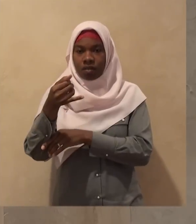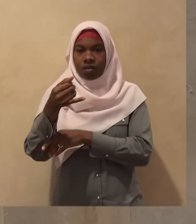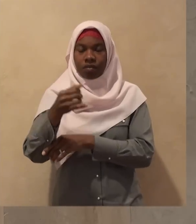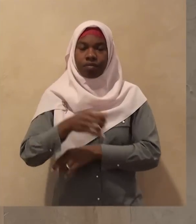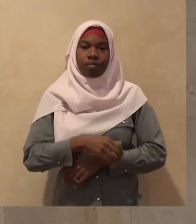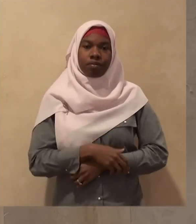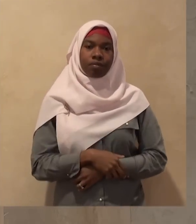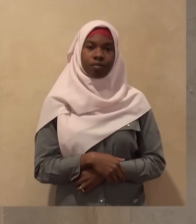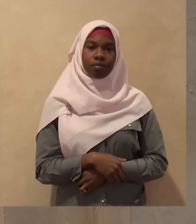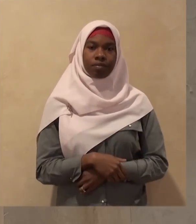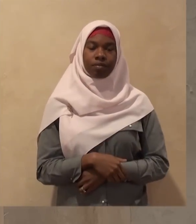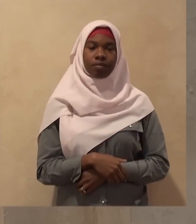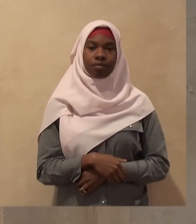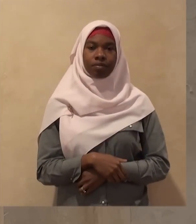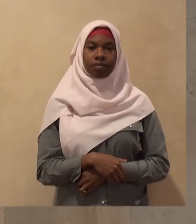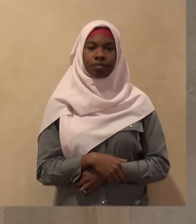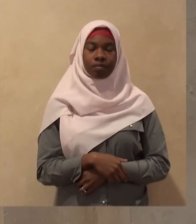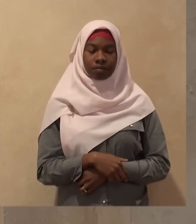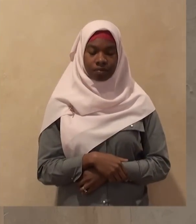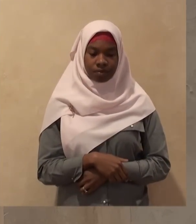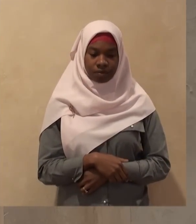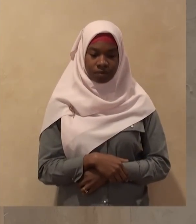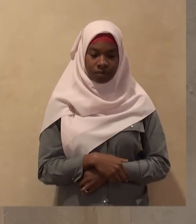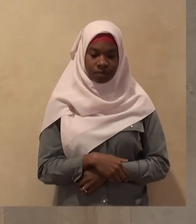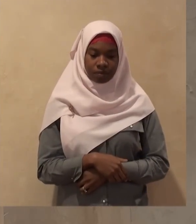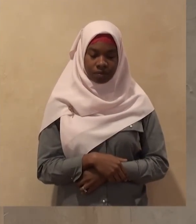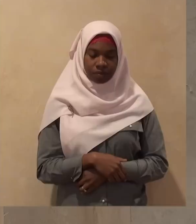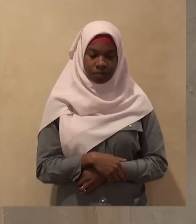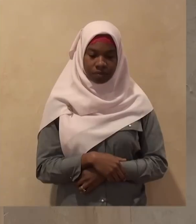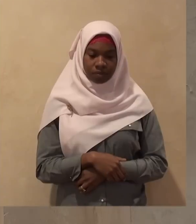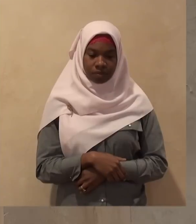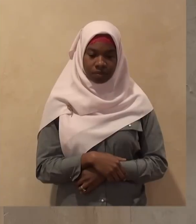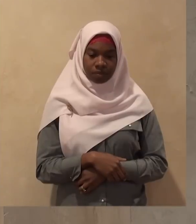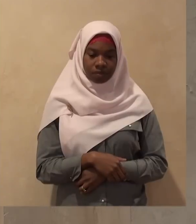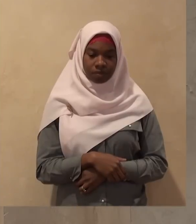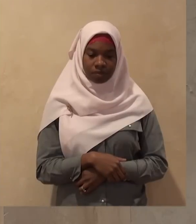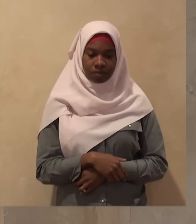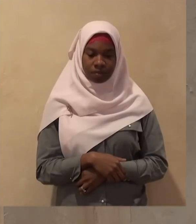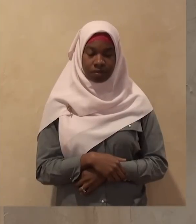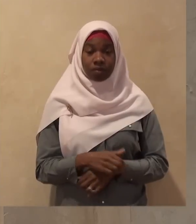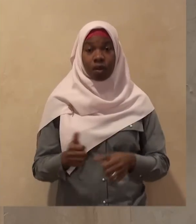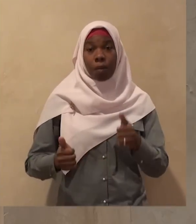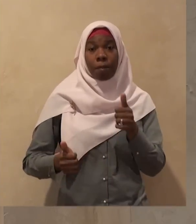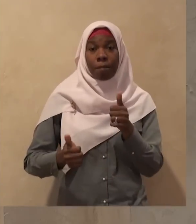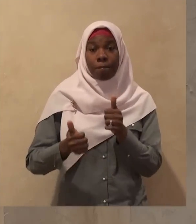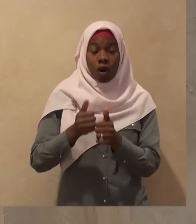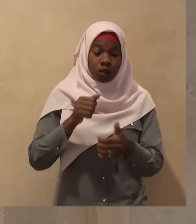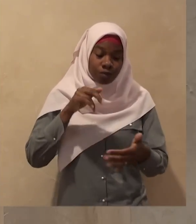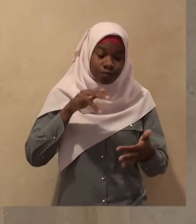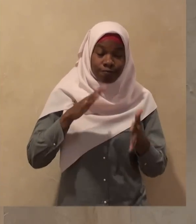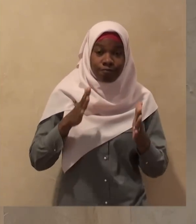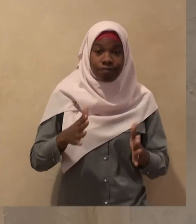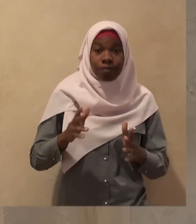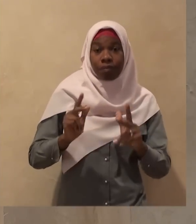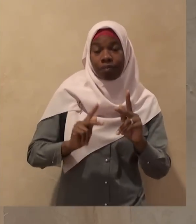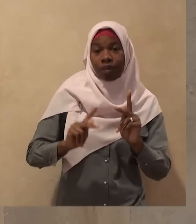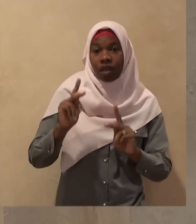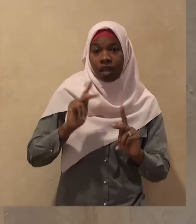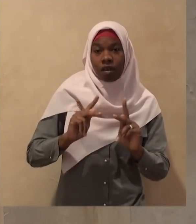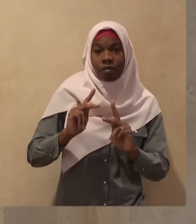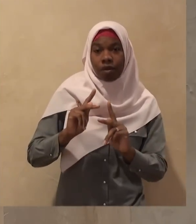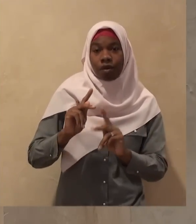the ulama most of the scholars are of the opinion that the event of Mi'raj took place